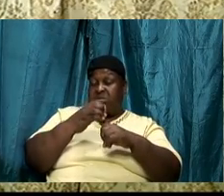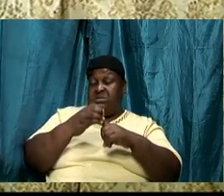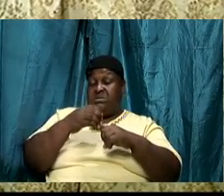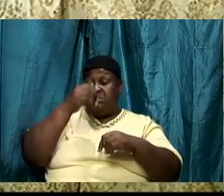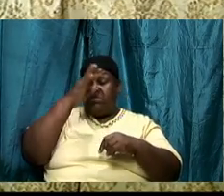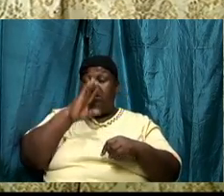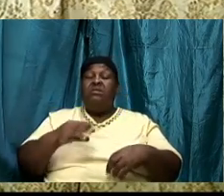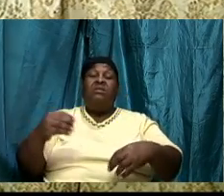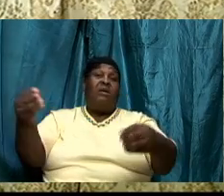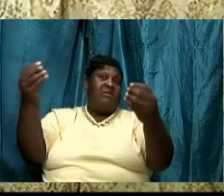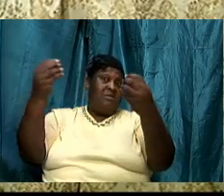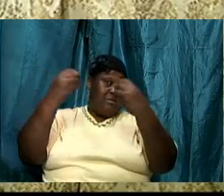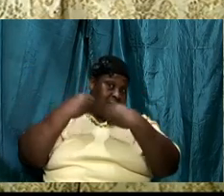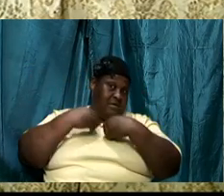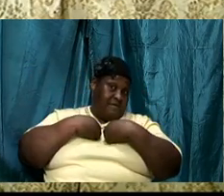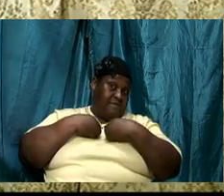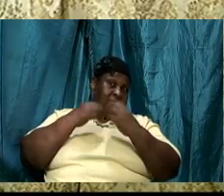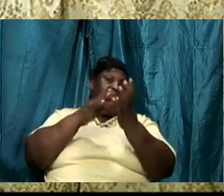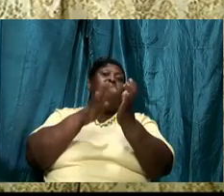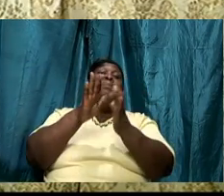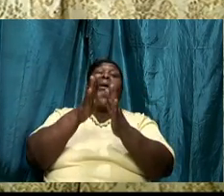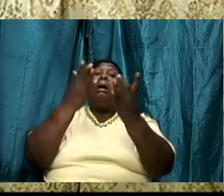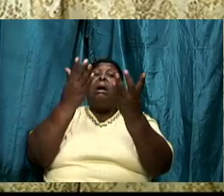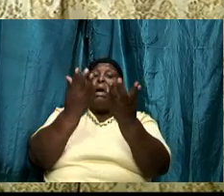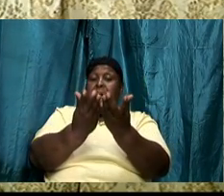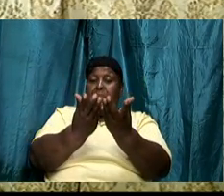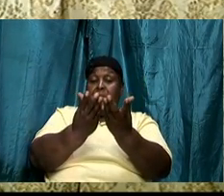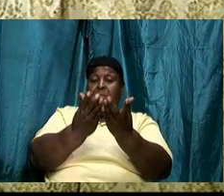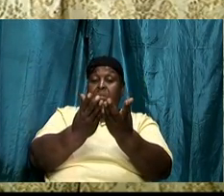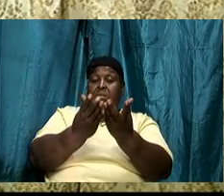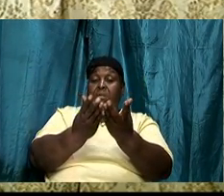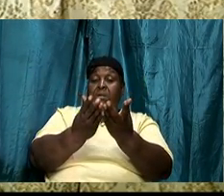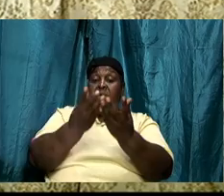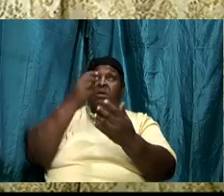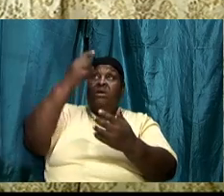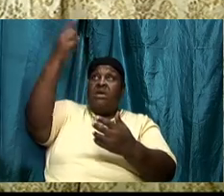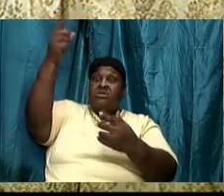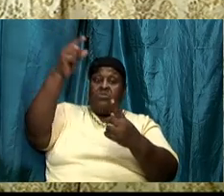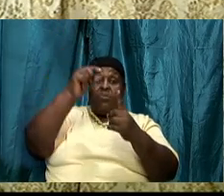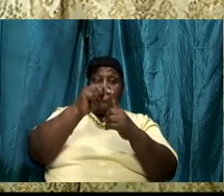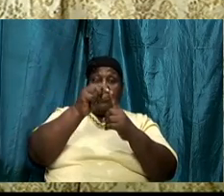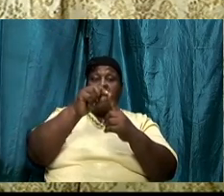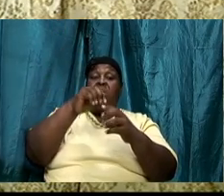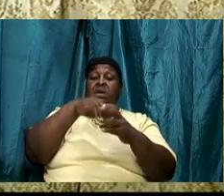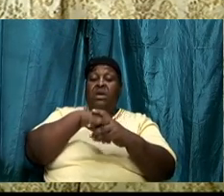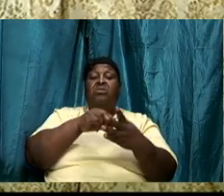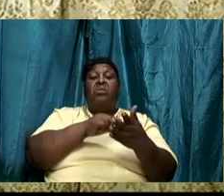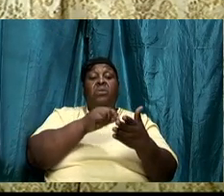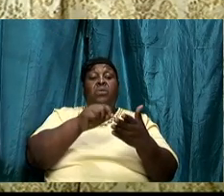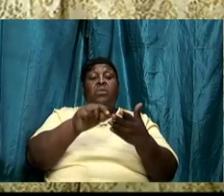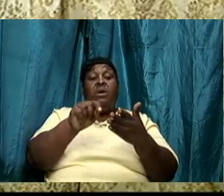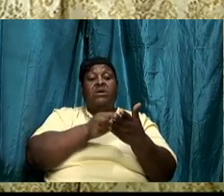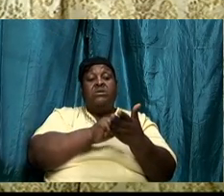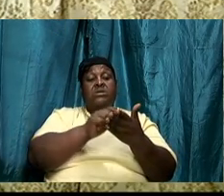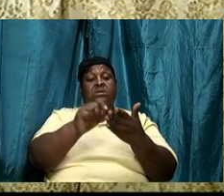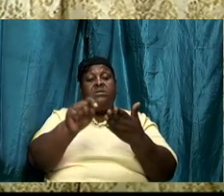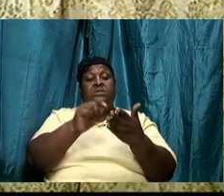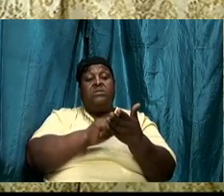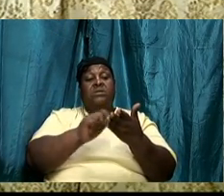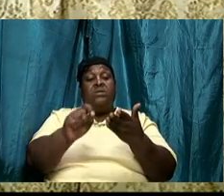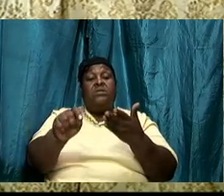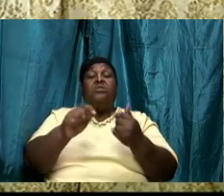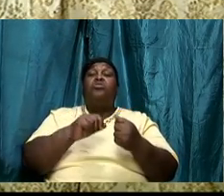in writing so that we can have it and we can have it to use it